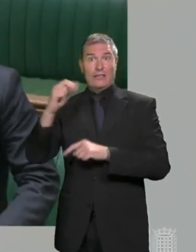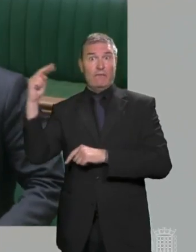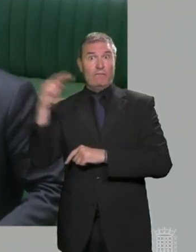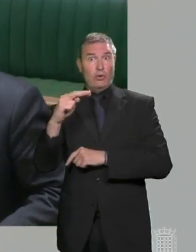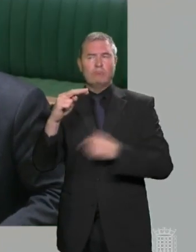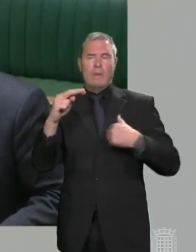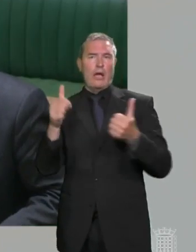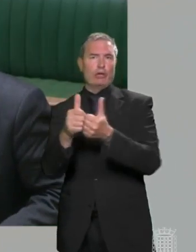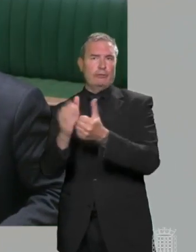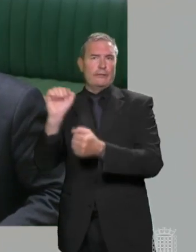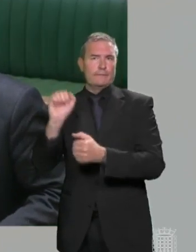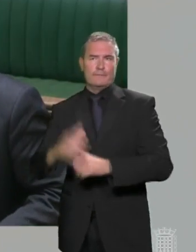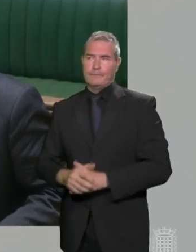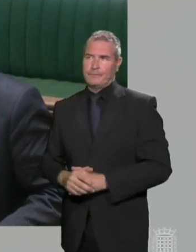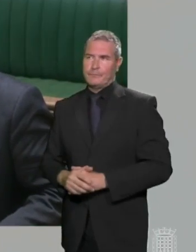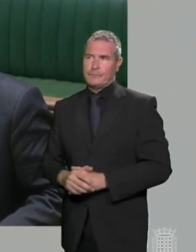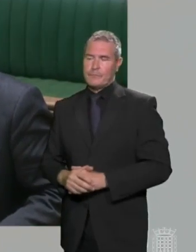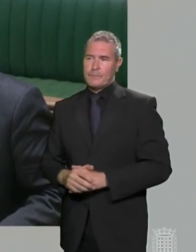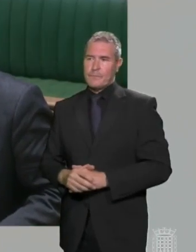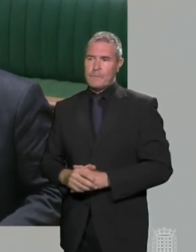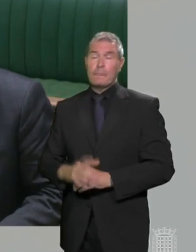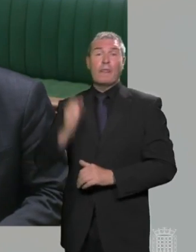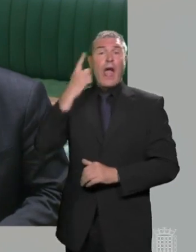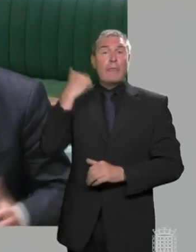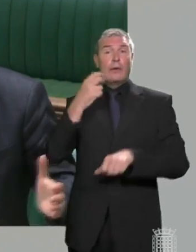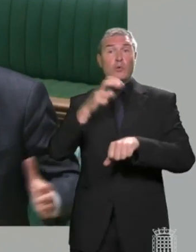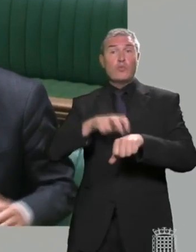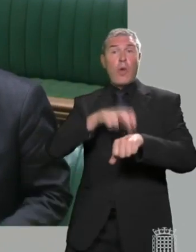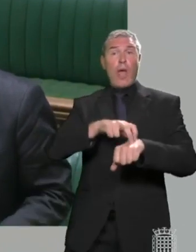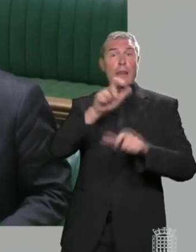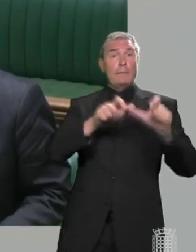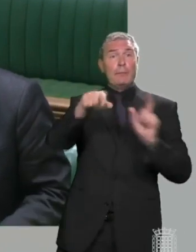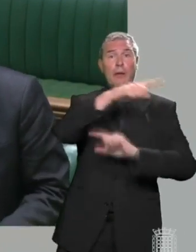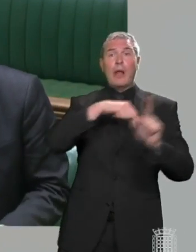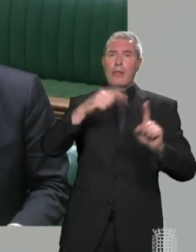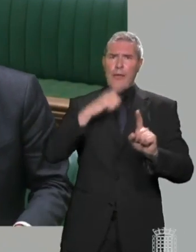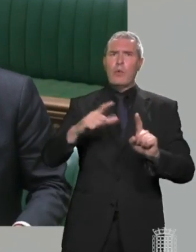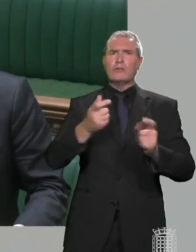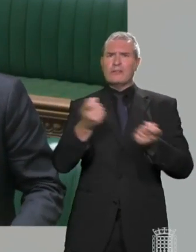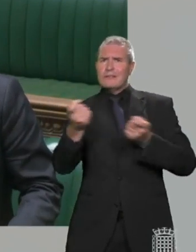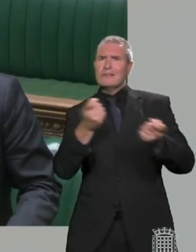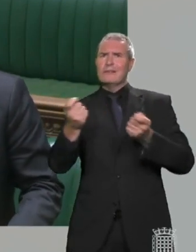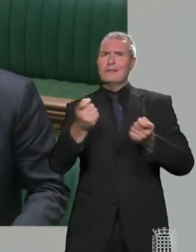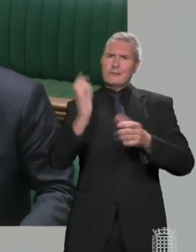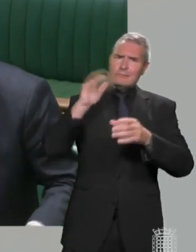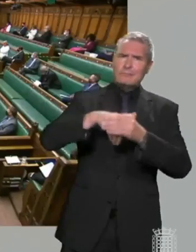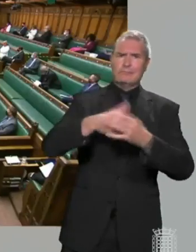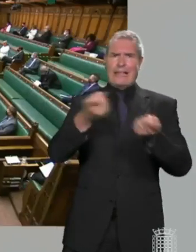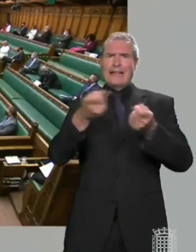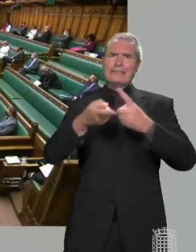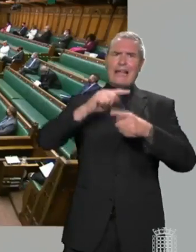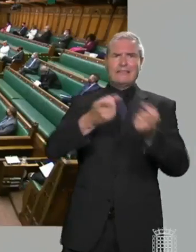set out. And I think that what the people of Northern Ireland want is a stable, functioning and mature executive. you.